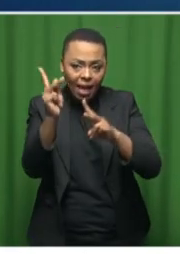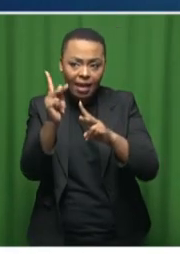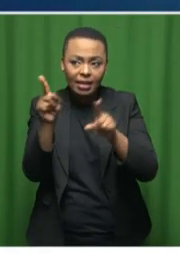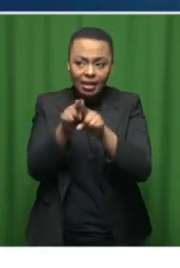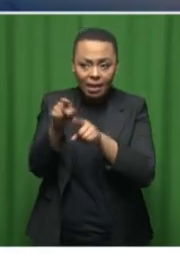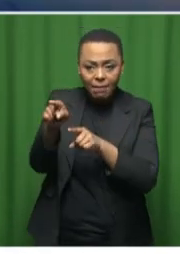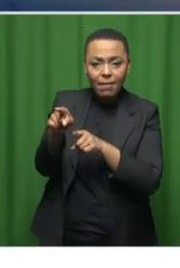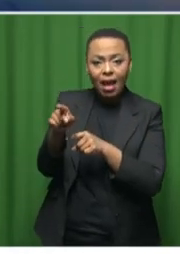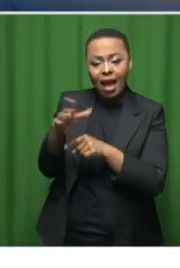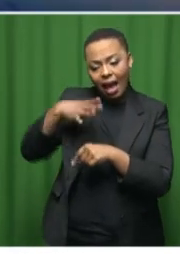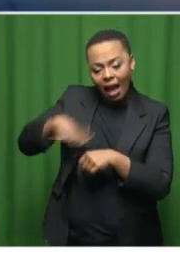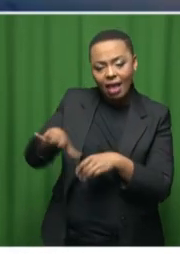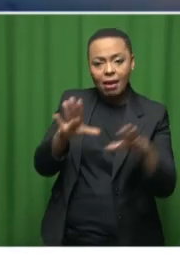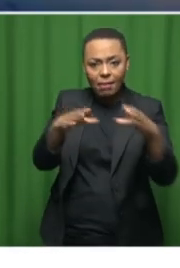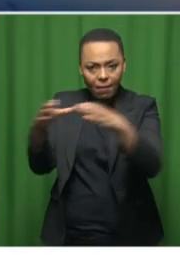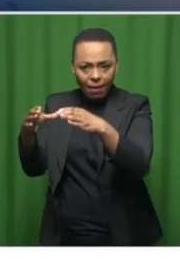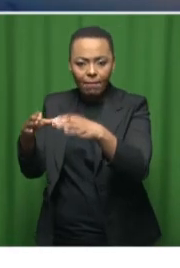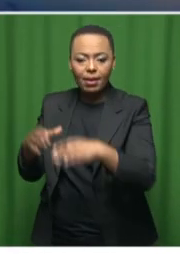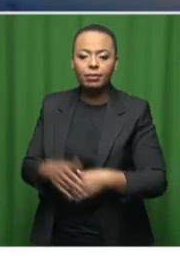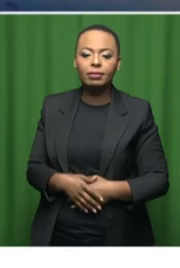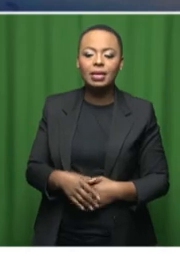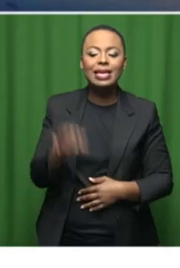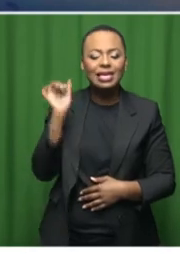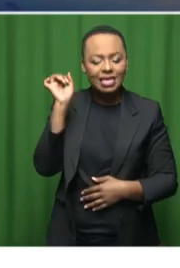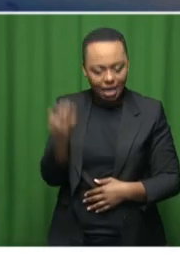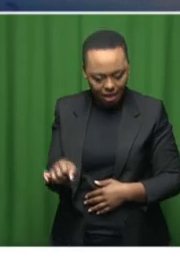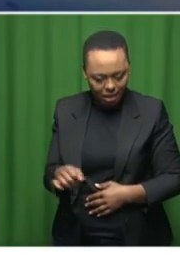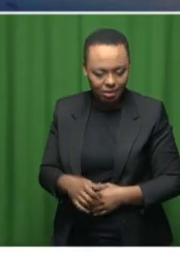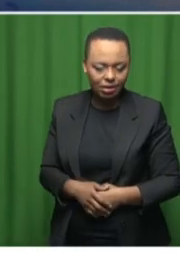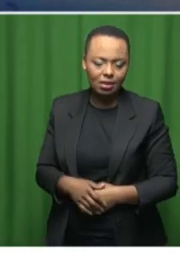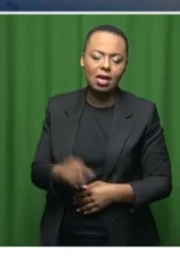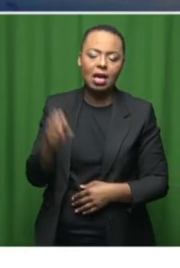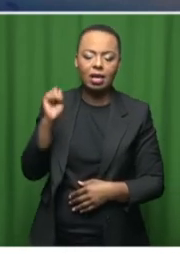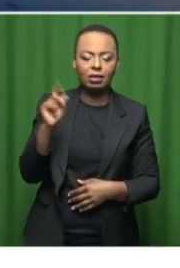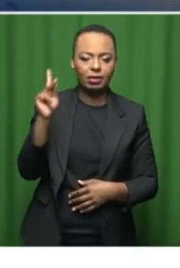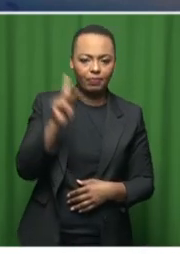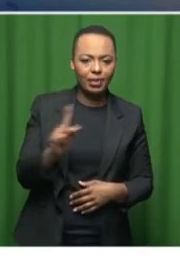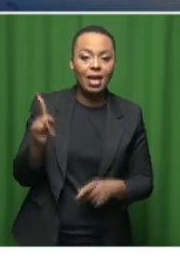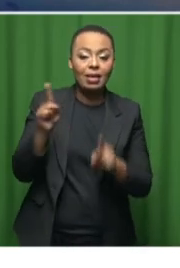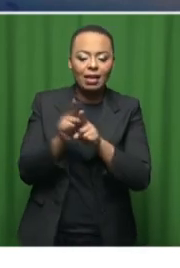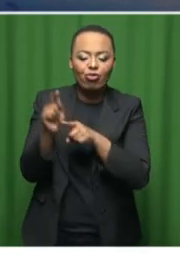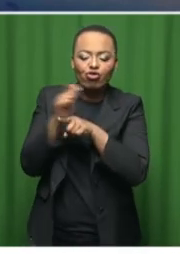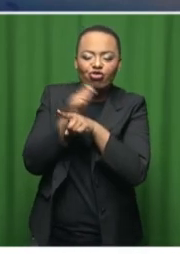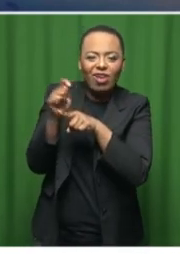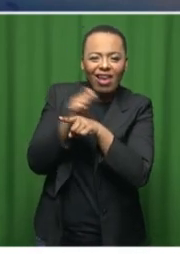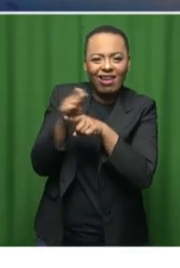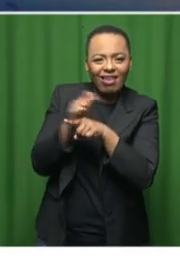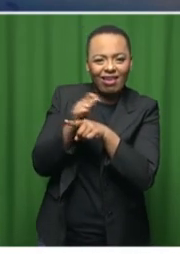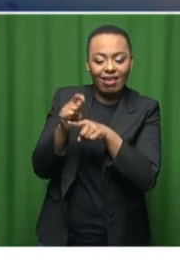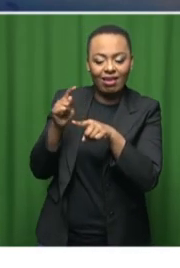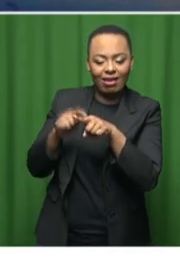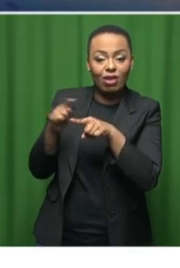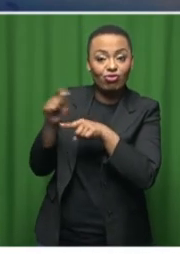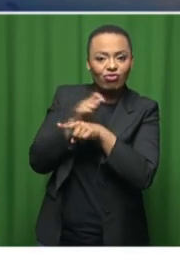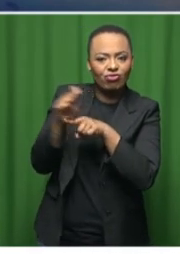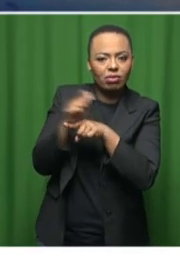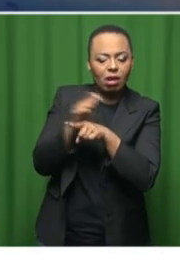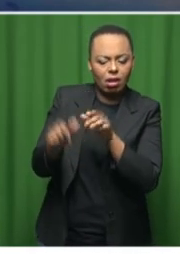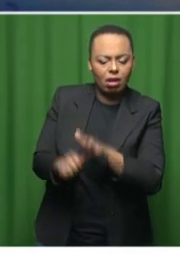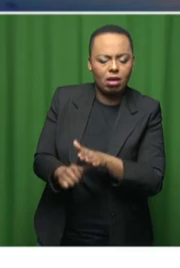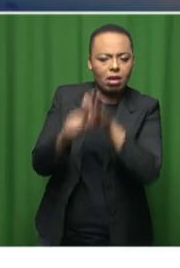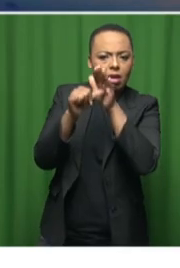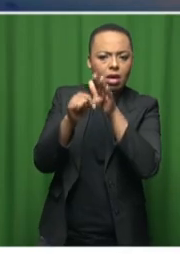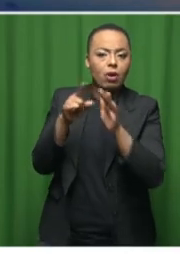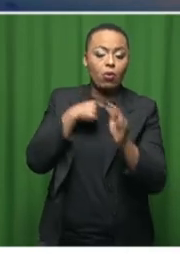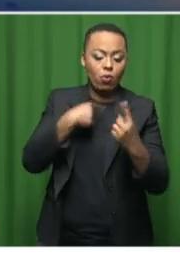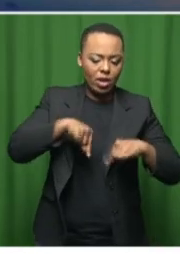as well. And the training as well, Sakina. We first, let me talk about our space. We're responsible for